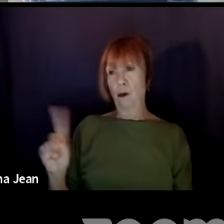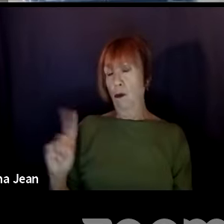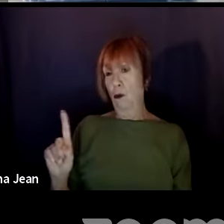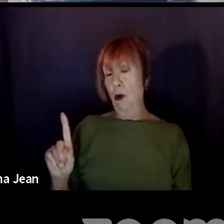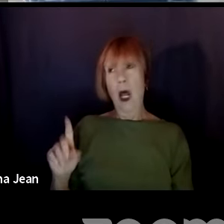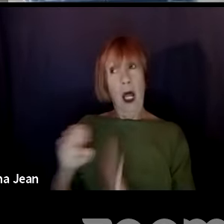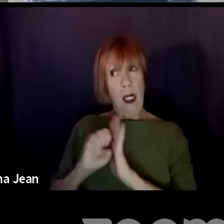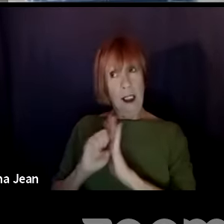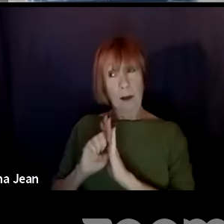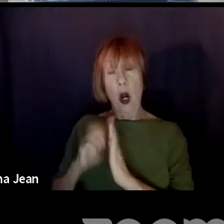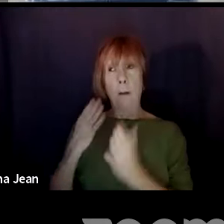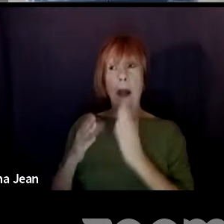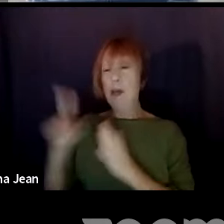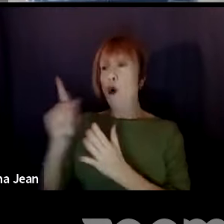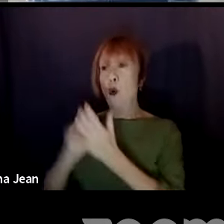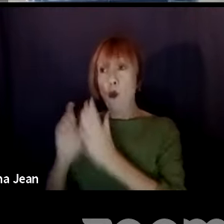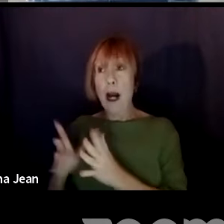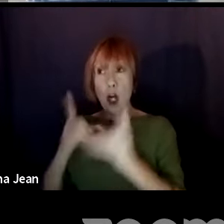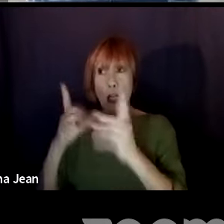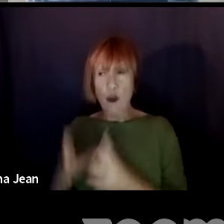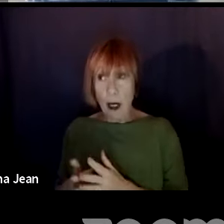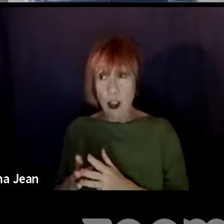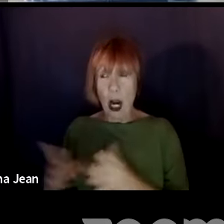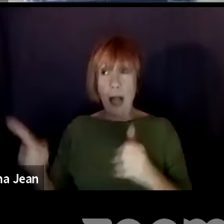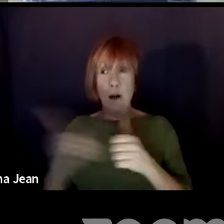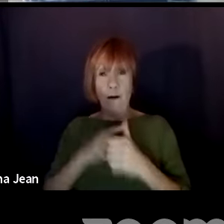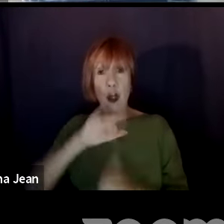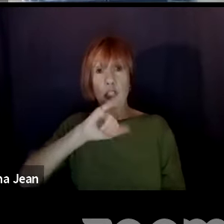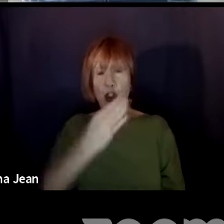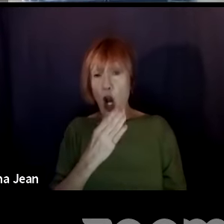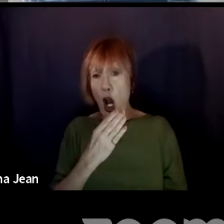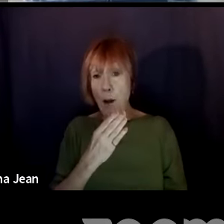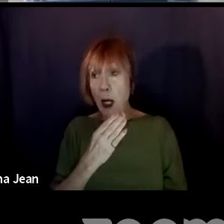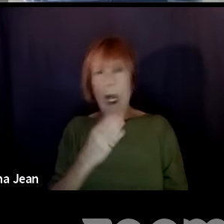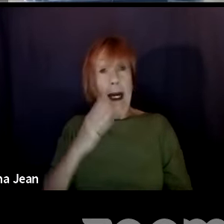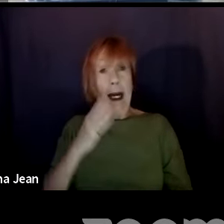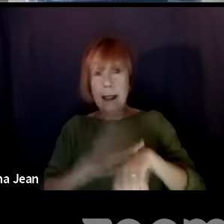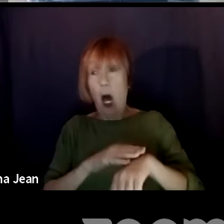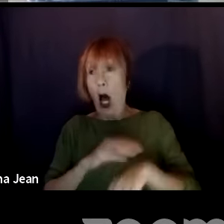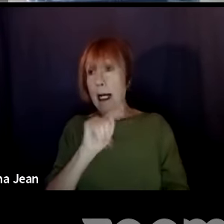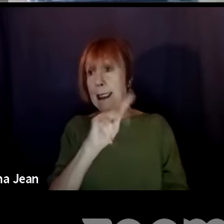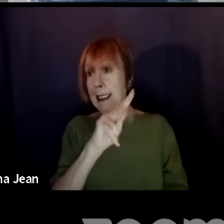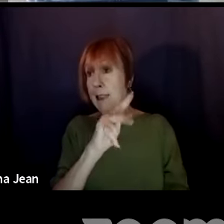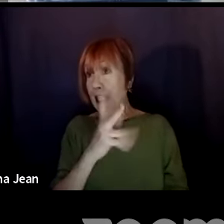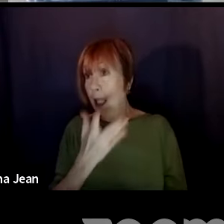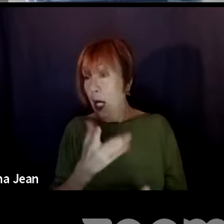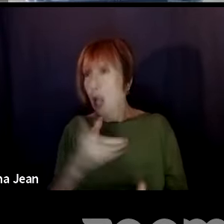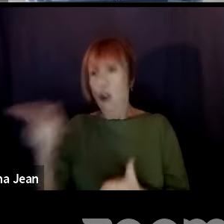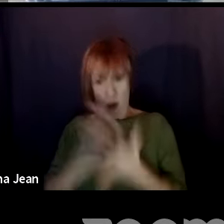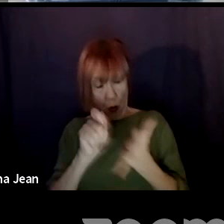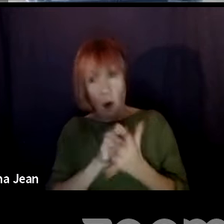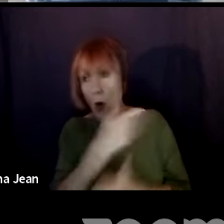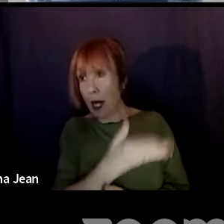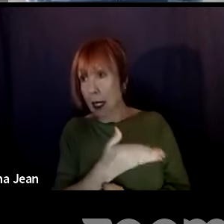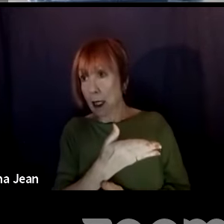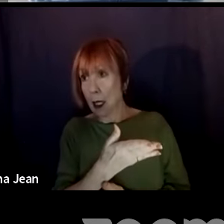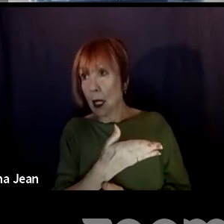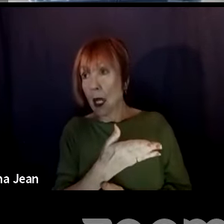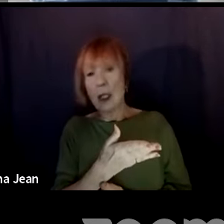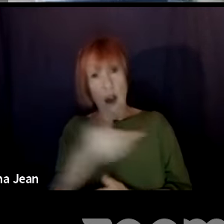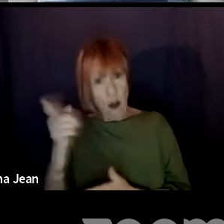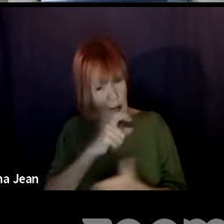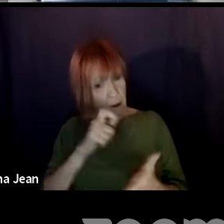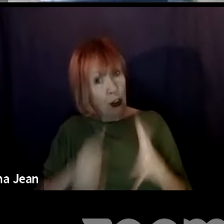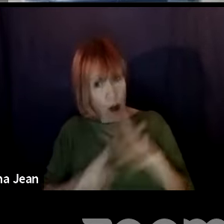example, you might be a writer-director, and your first gig out is staffed on a television series, right? You're writing, so you have to then come in and write, and